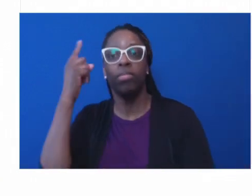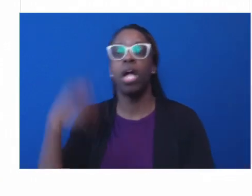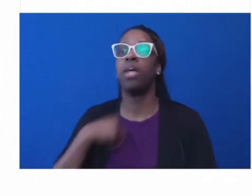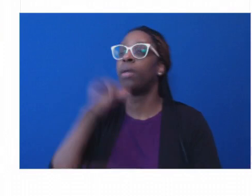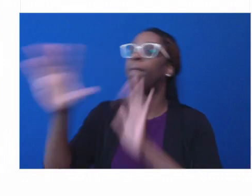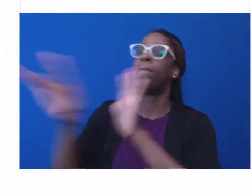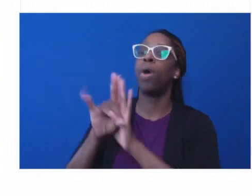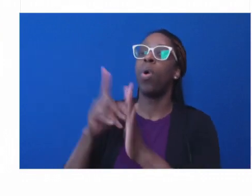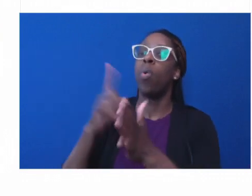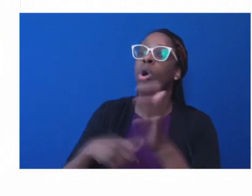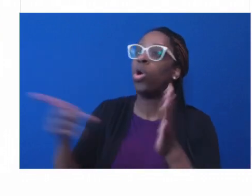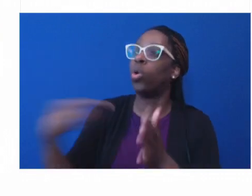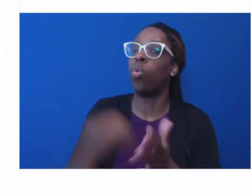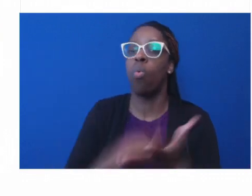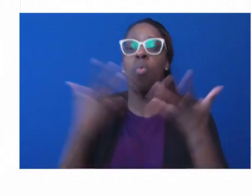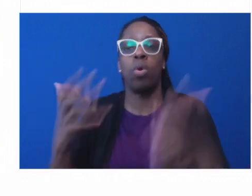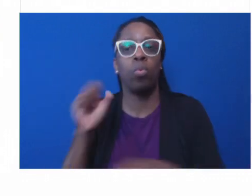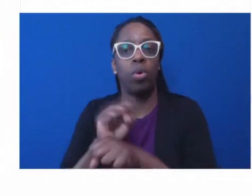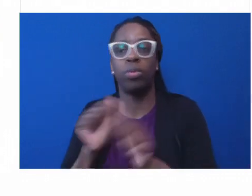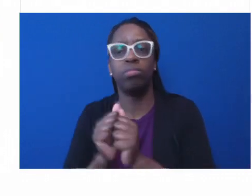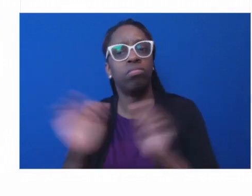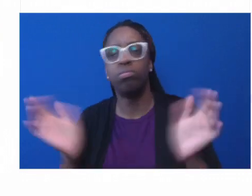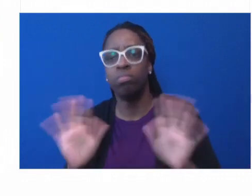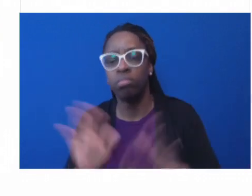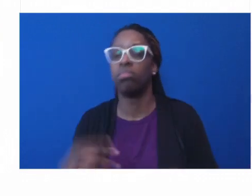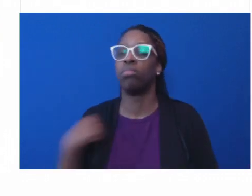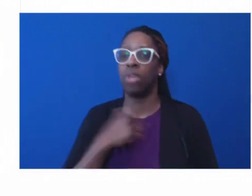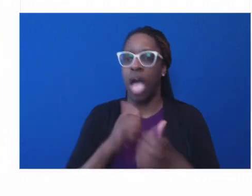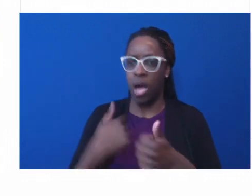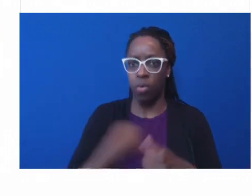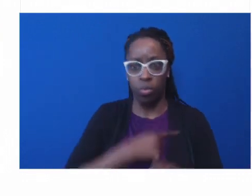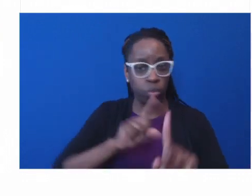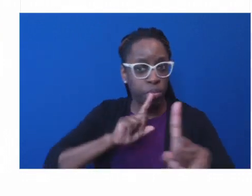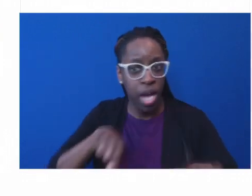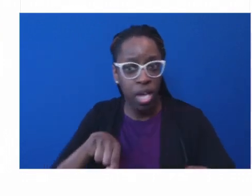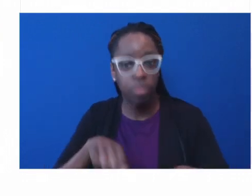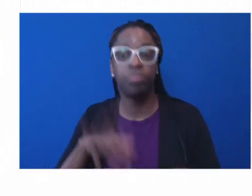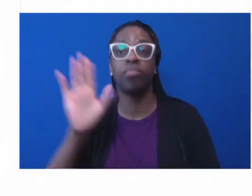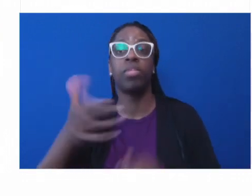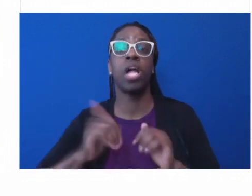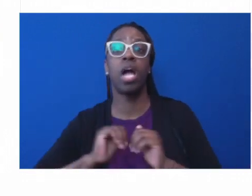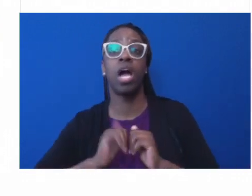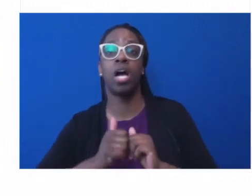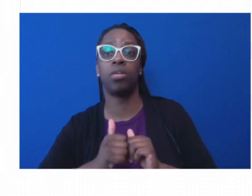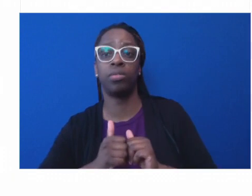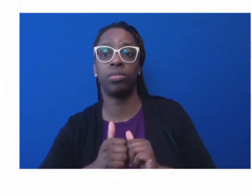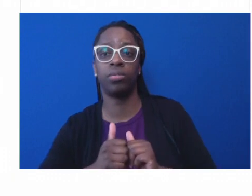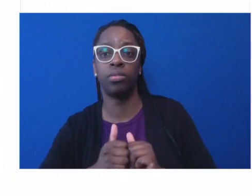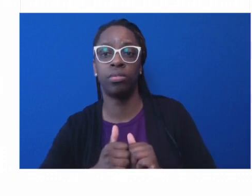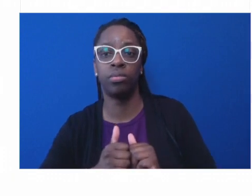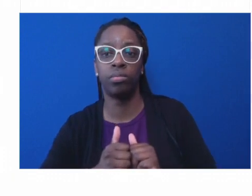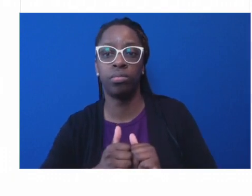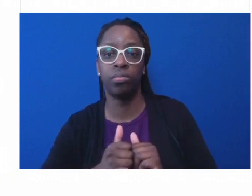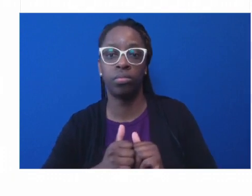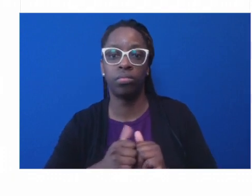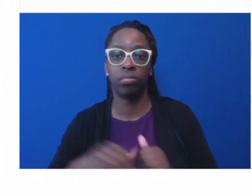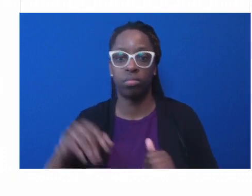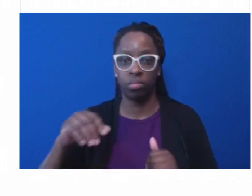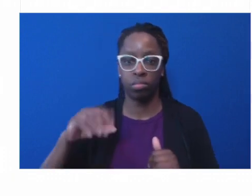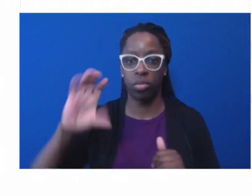opioid crisis, how slow we've been in responding to climate change adaptation and how